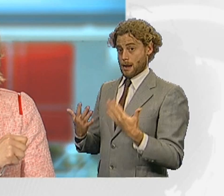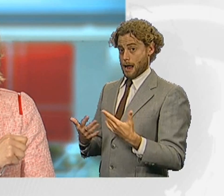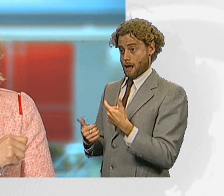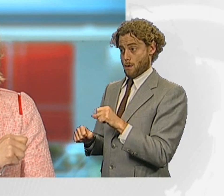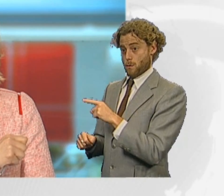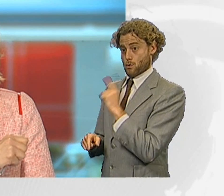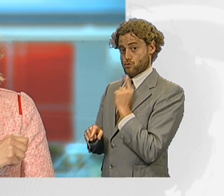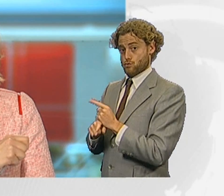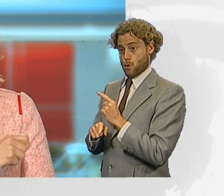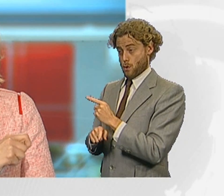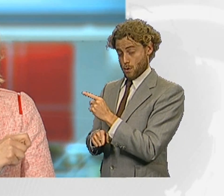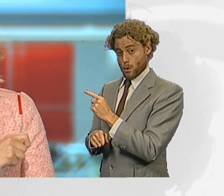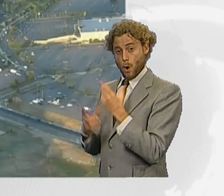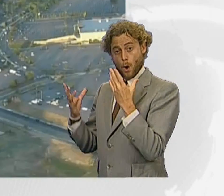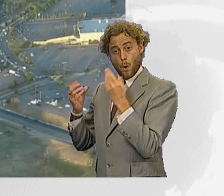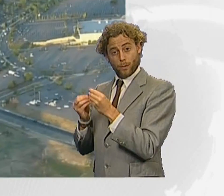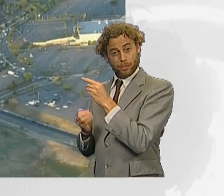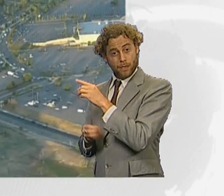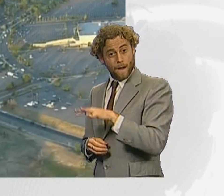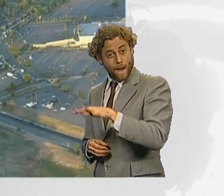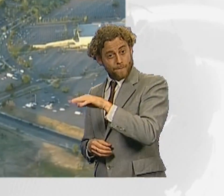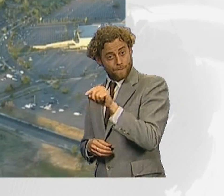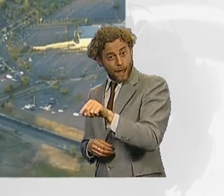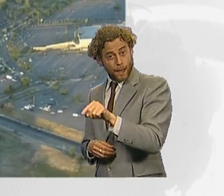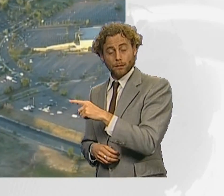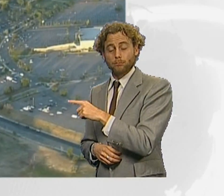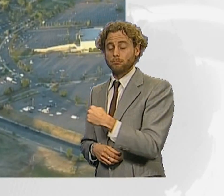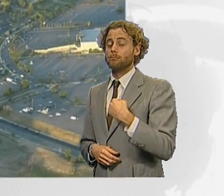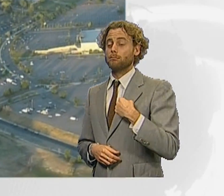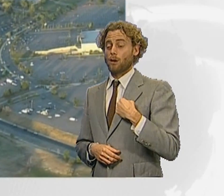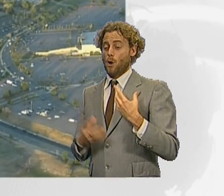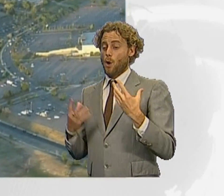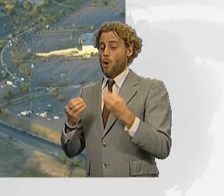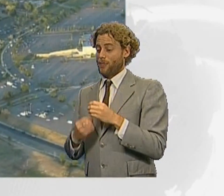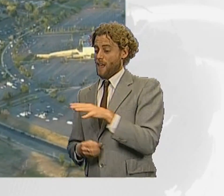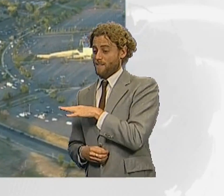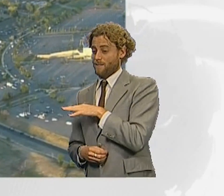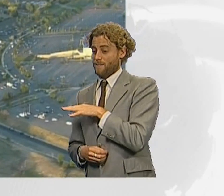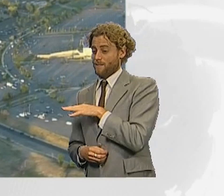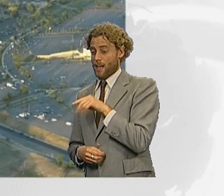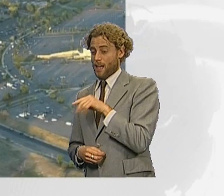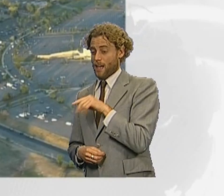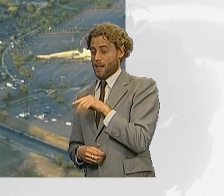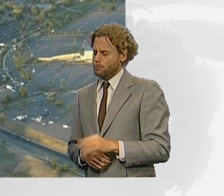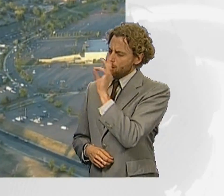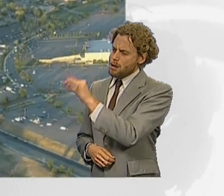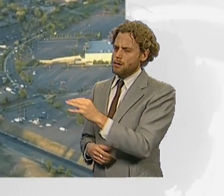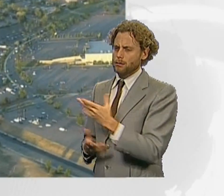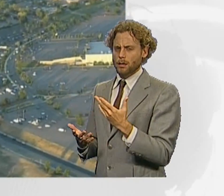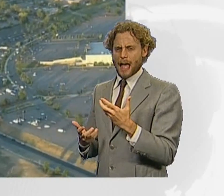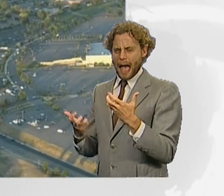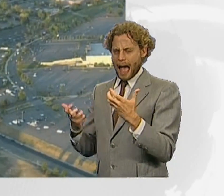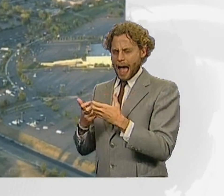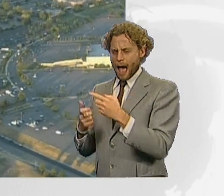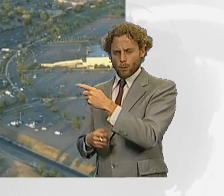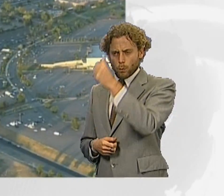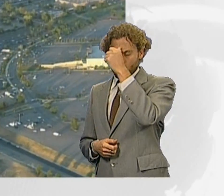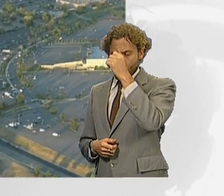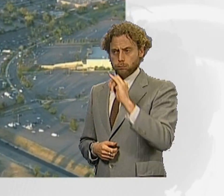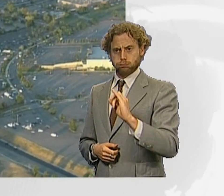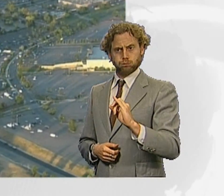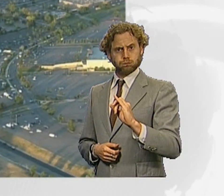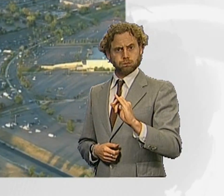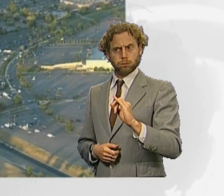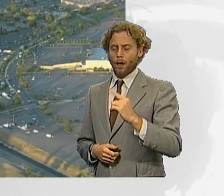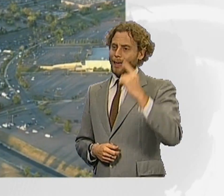family, your children included. Yes, I was. Well, just talk us through, when did you first realise that this wasn't some sort